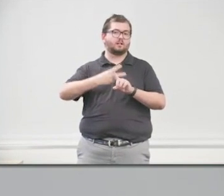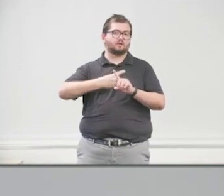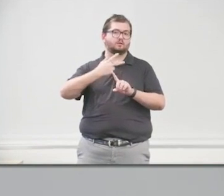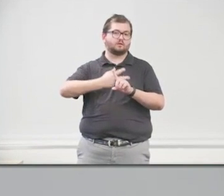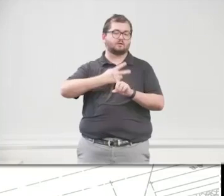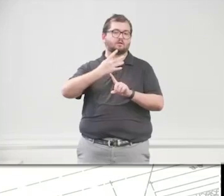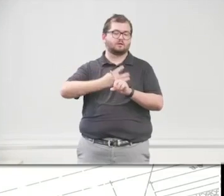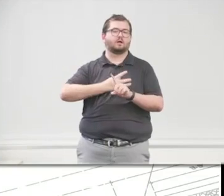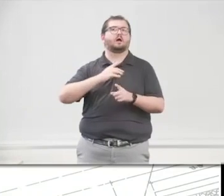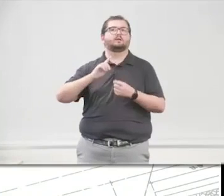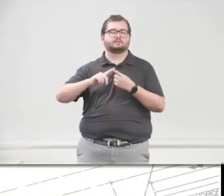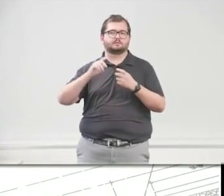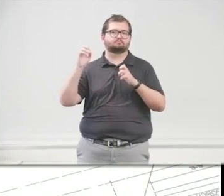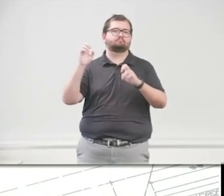in.